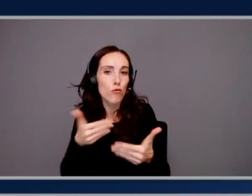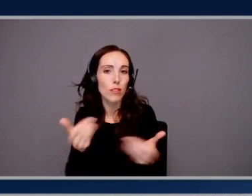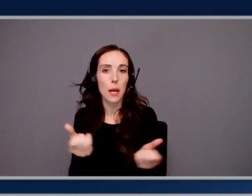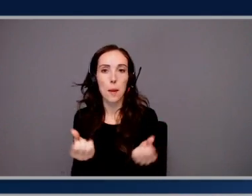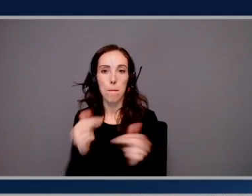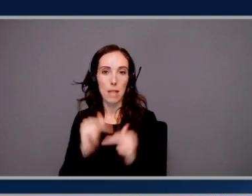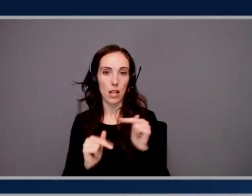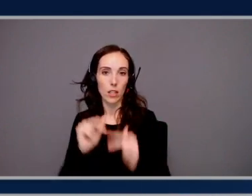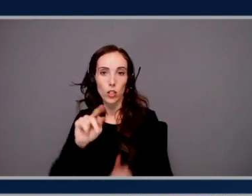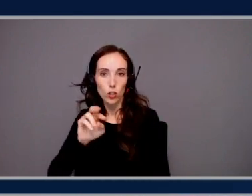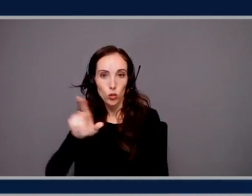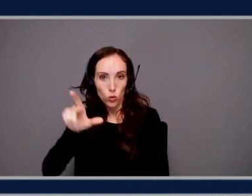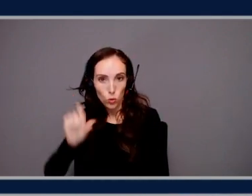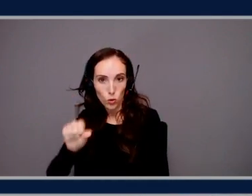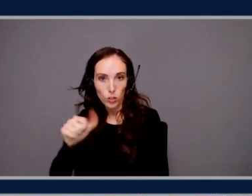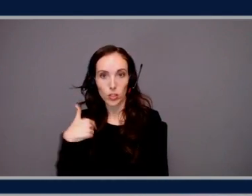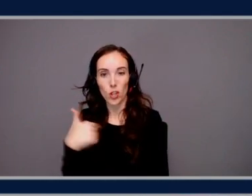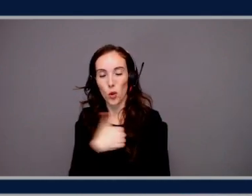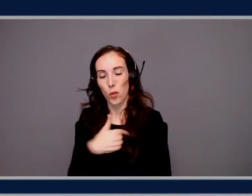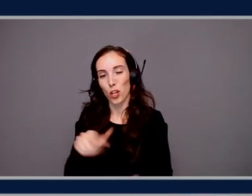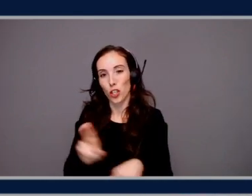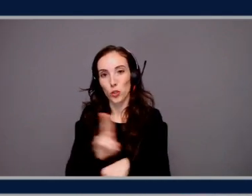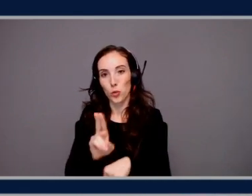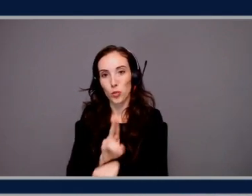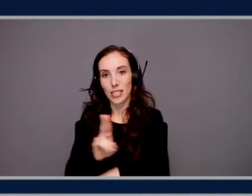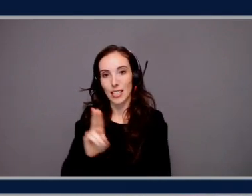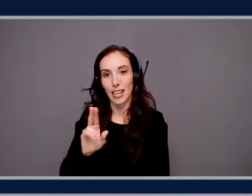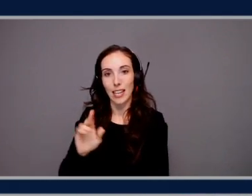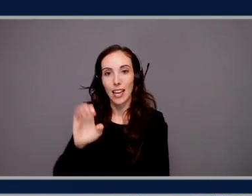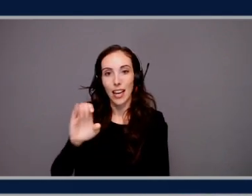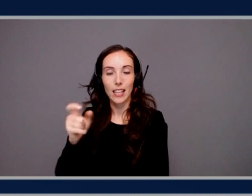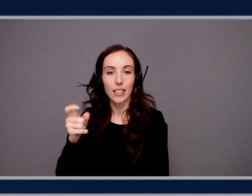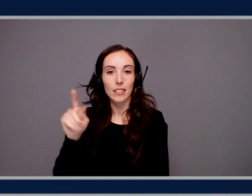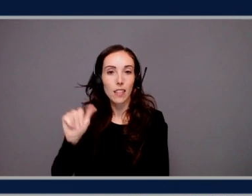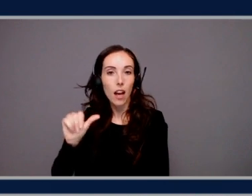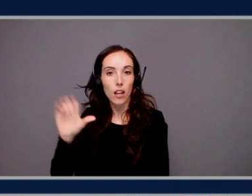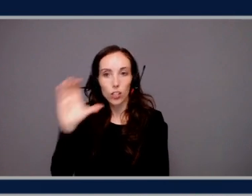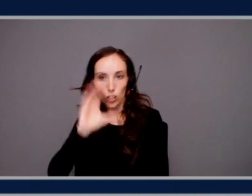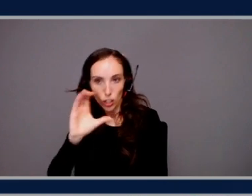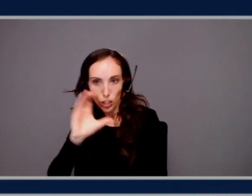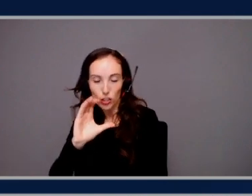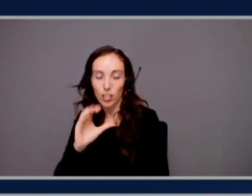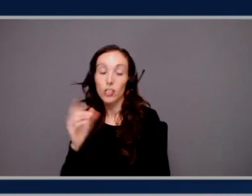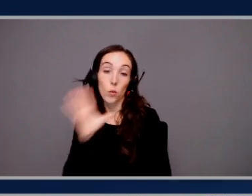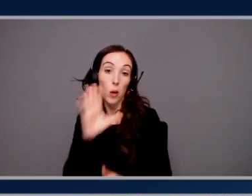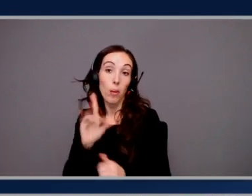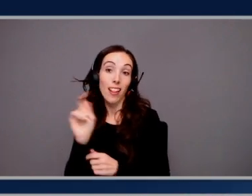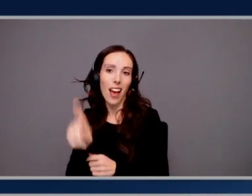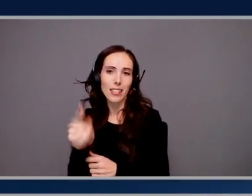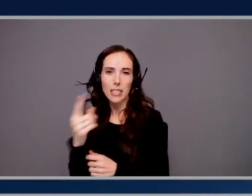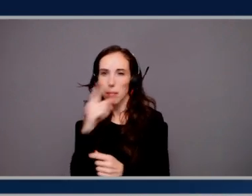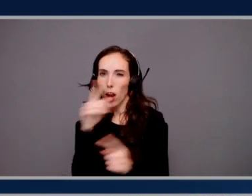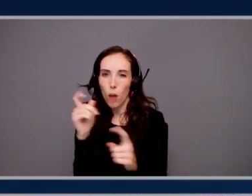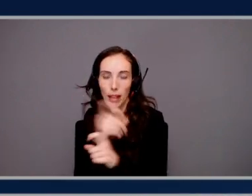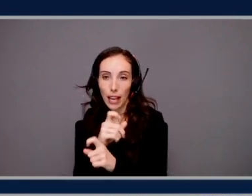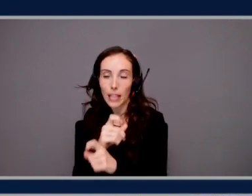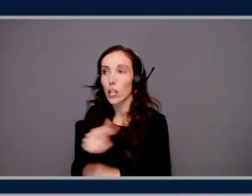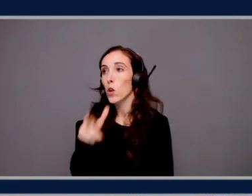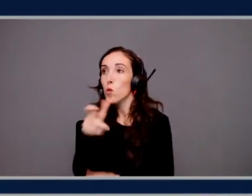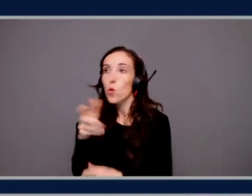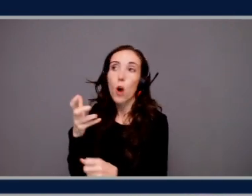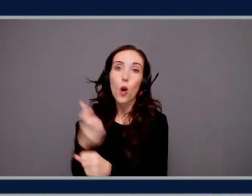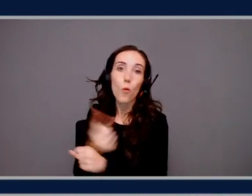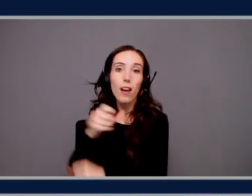using ExitSearch, which is effectively Google Search. Okay. And we're going to ask the agent something complicated. We're going to say, who won the Super Bowl